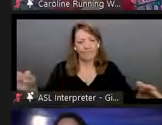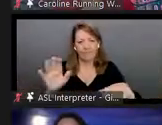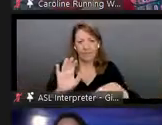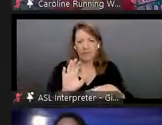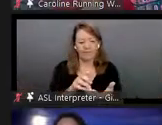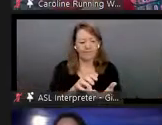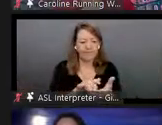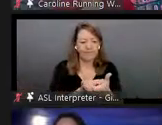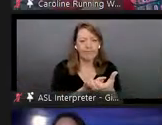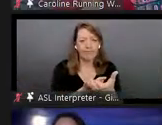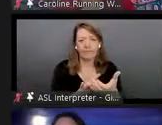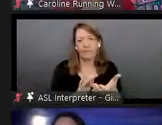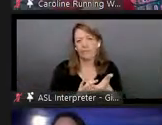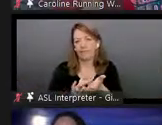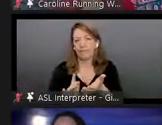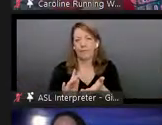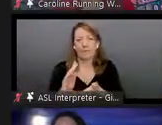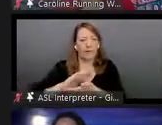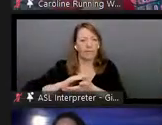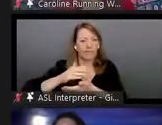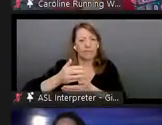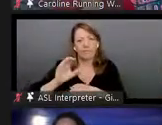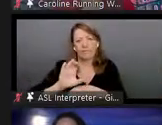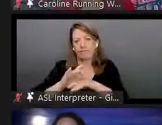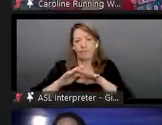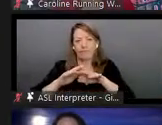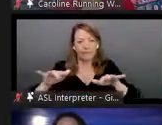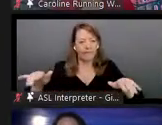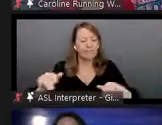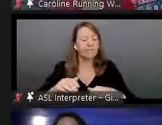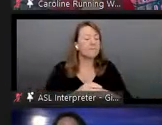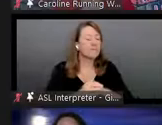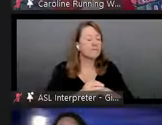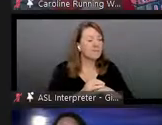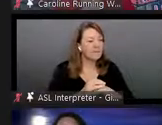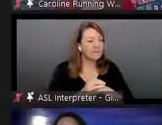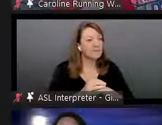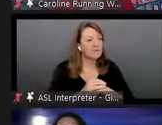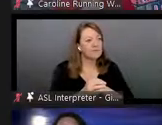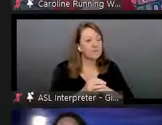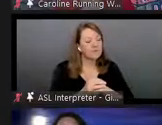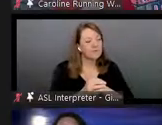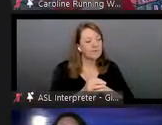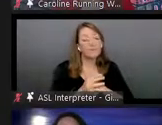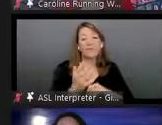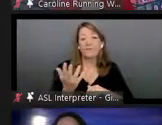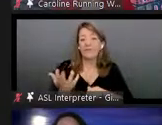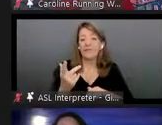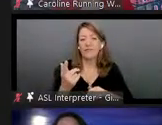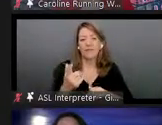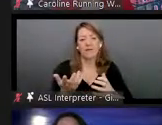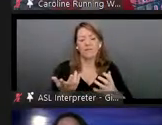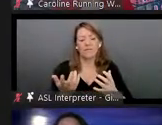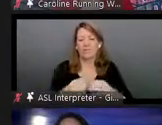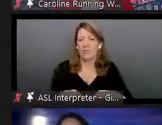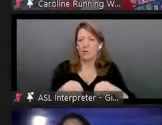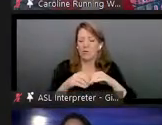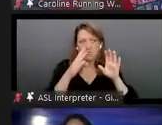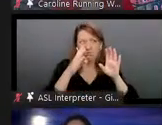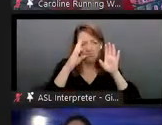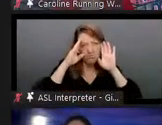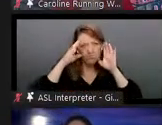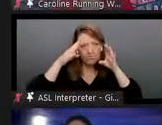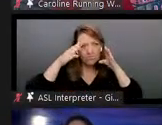phones and, you know, laptops and so on. and, um, there's, uh, increasingly a drive towards, you know, providing,